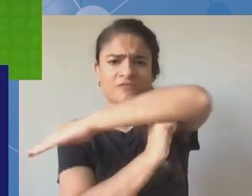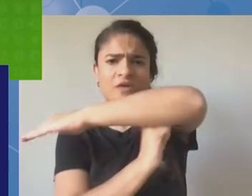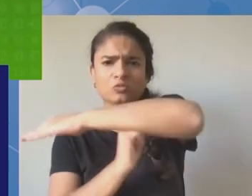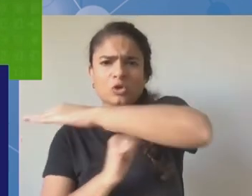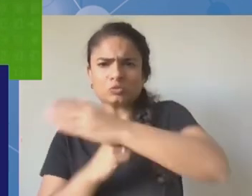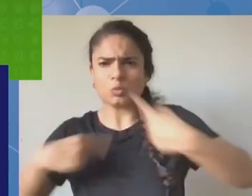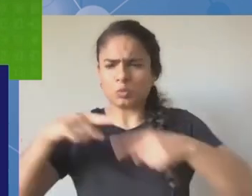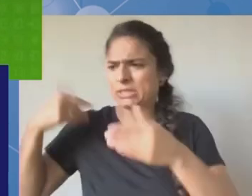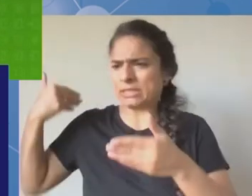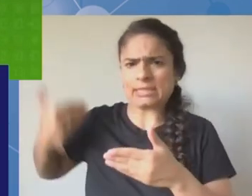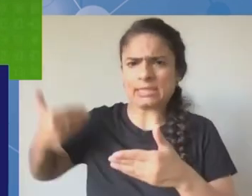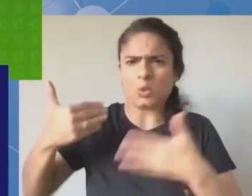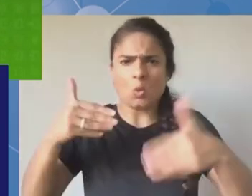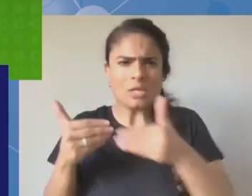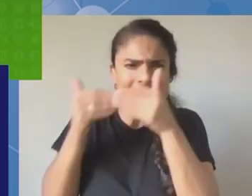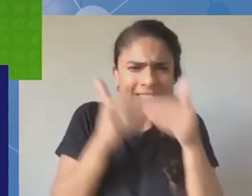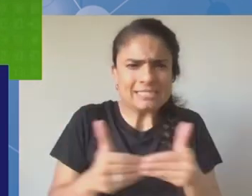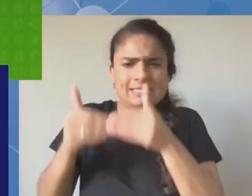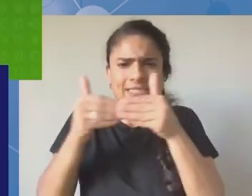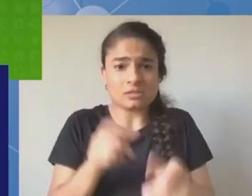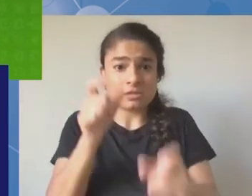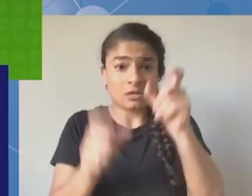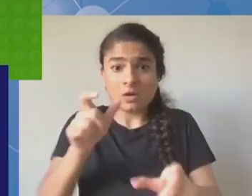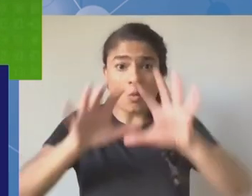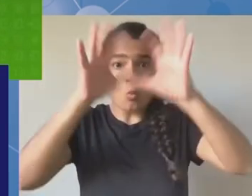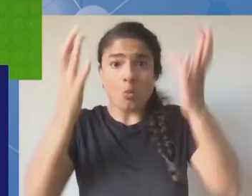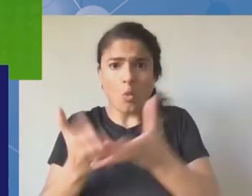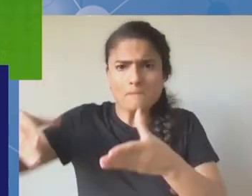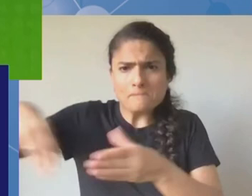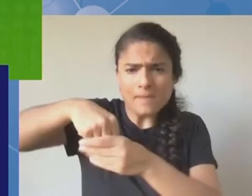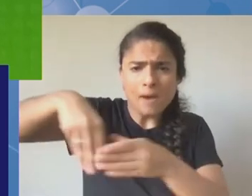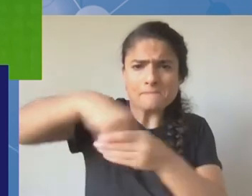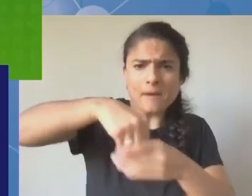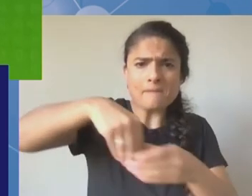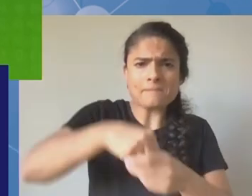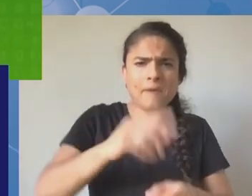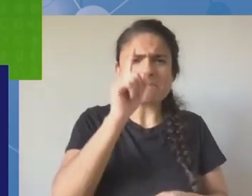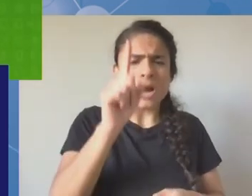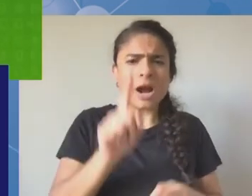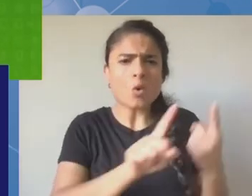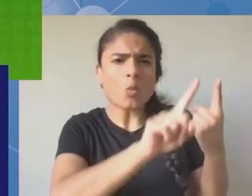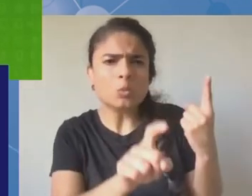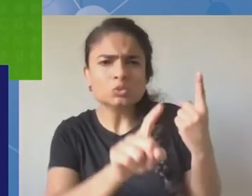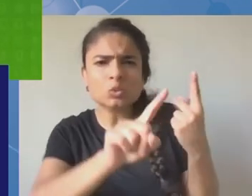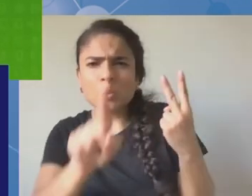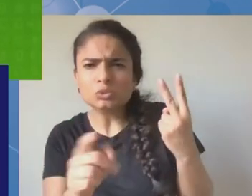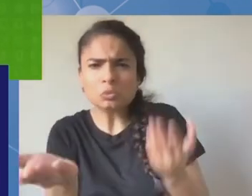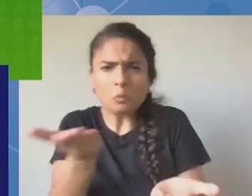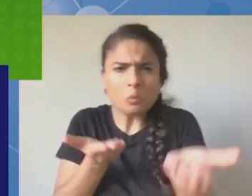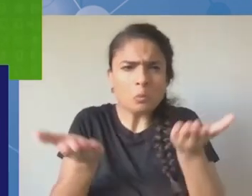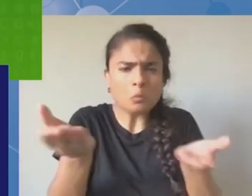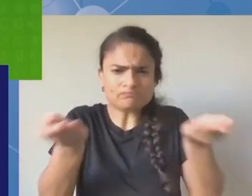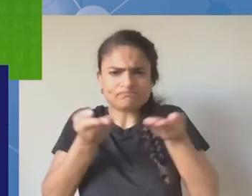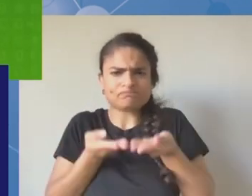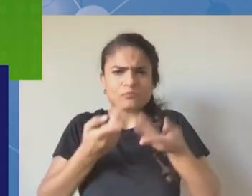upon um the work that's been done i'm in listening mode for the next little while and really very much want to understand the